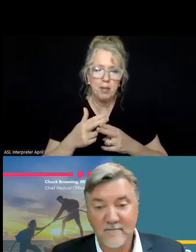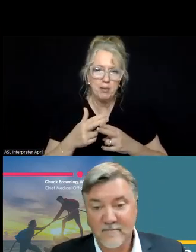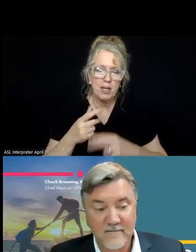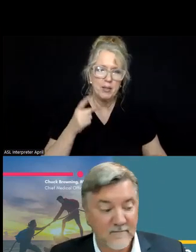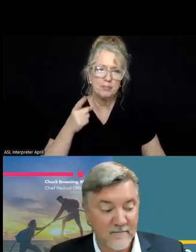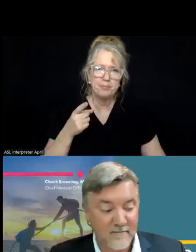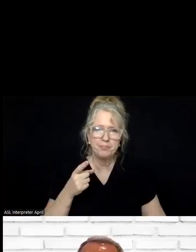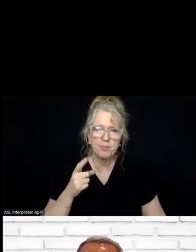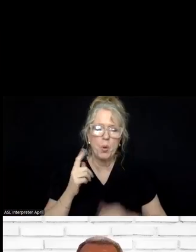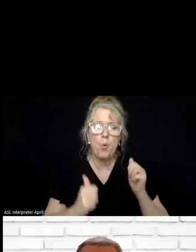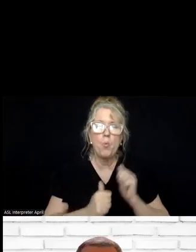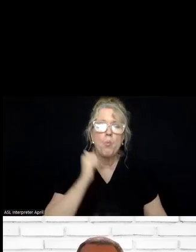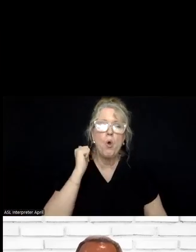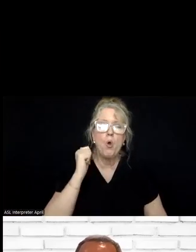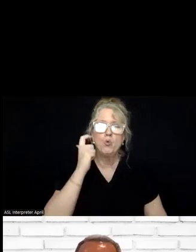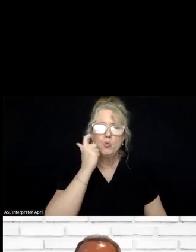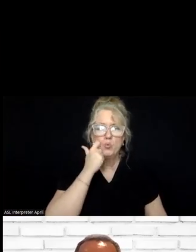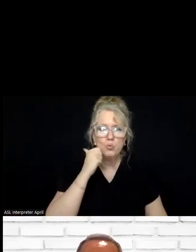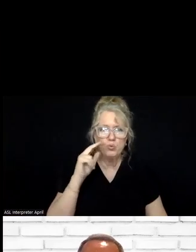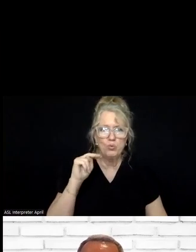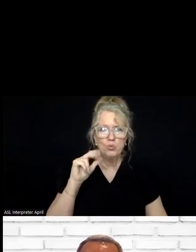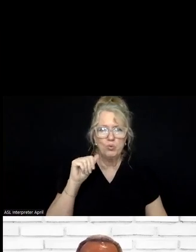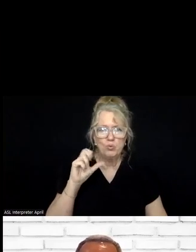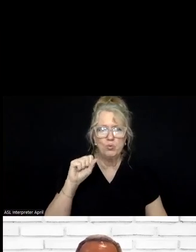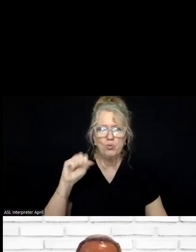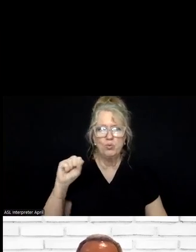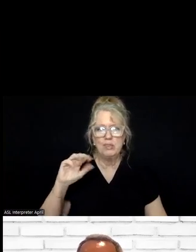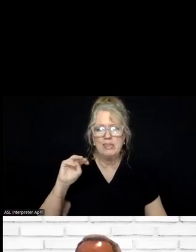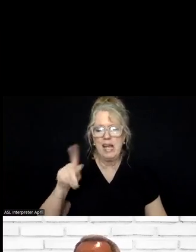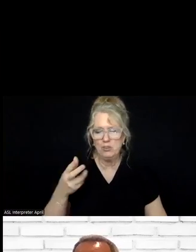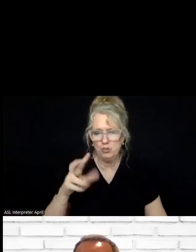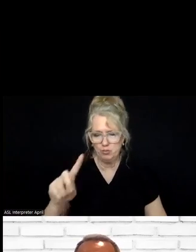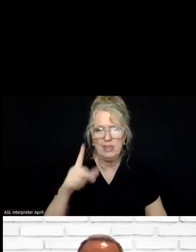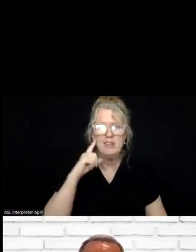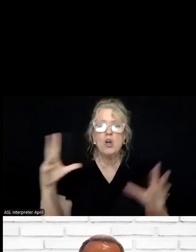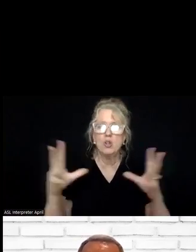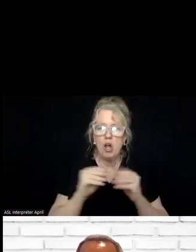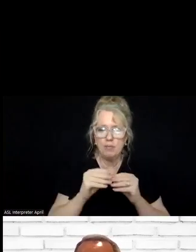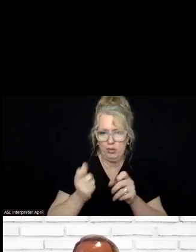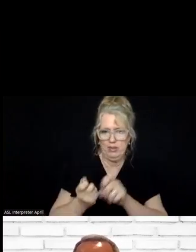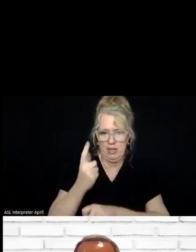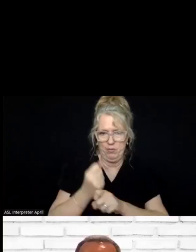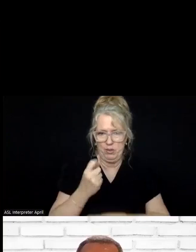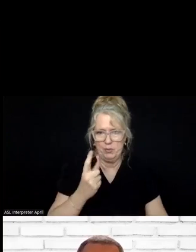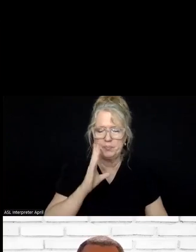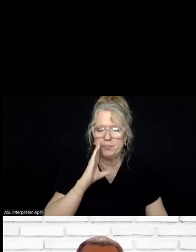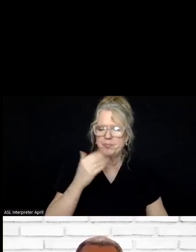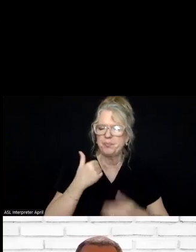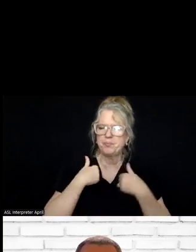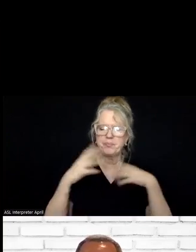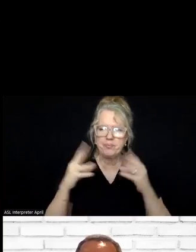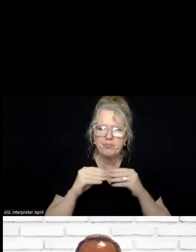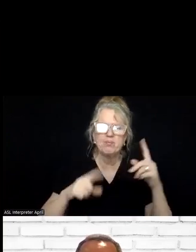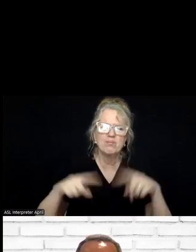the most recent NASBID annual conference. And NASBID hosts a conference each year with the commissioners and with